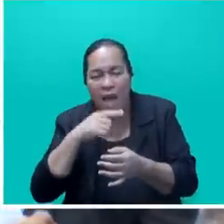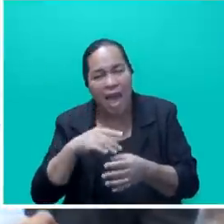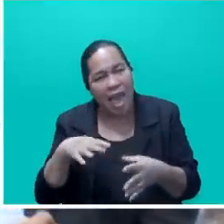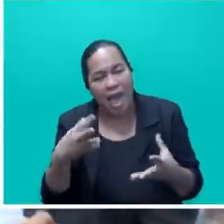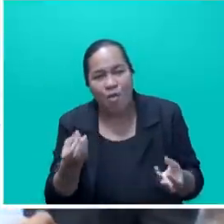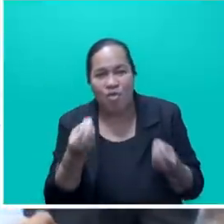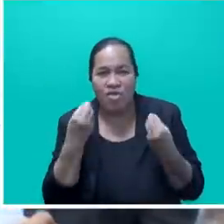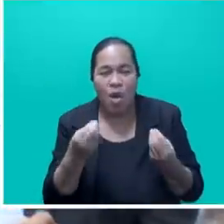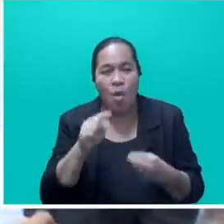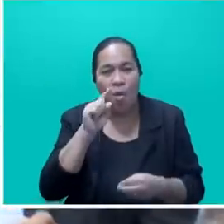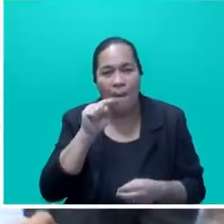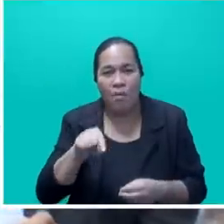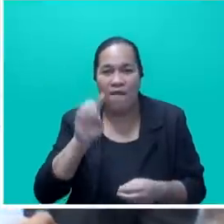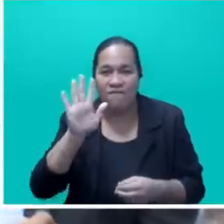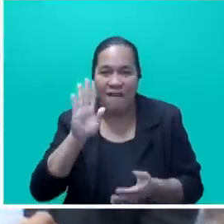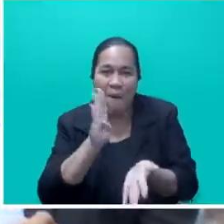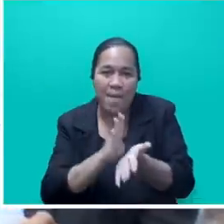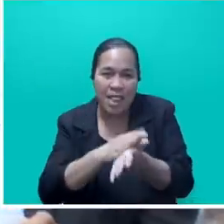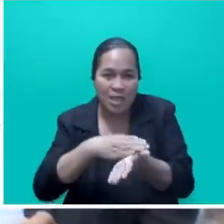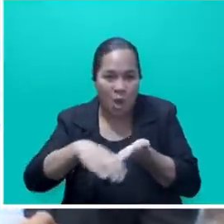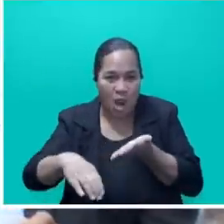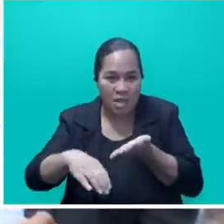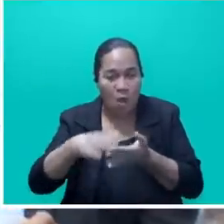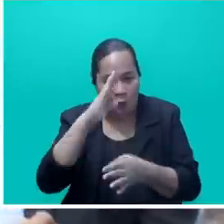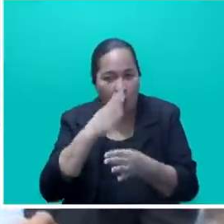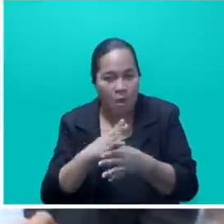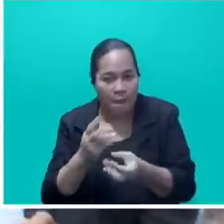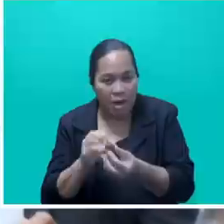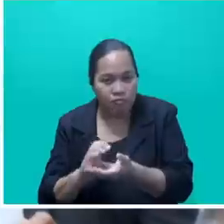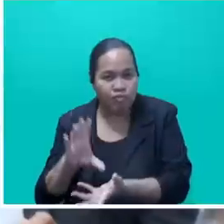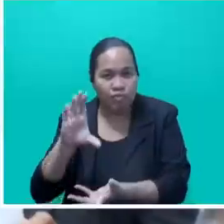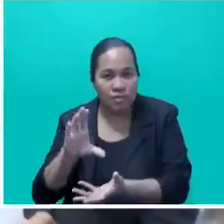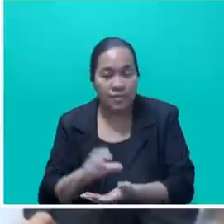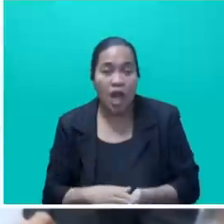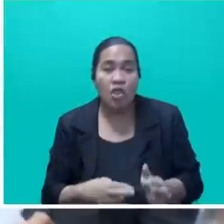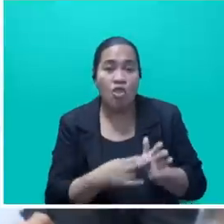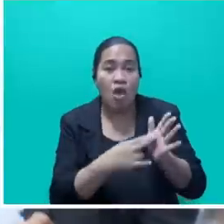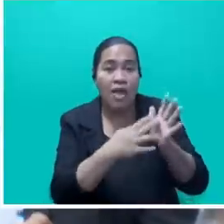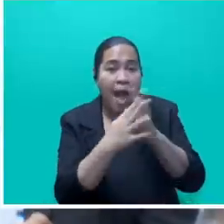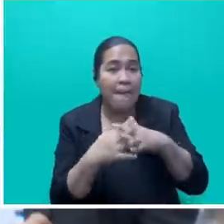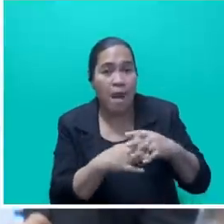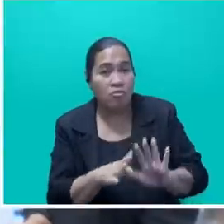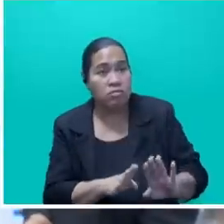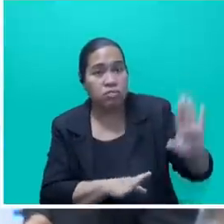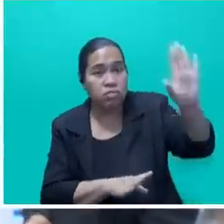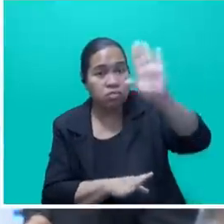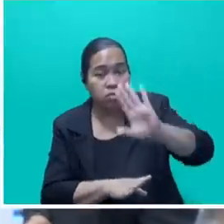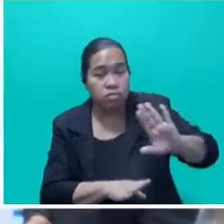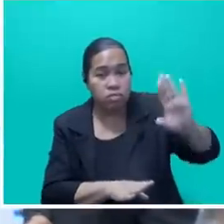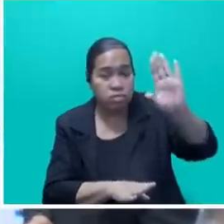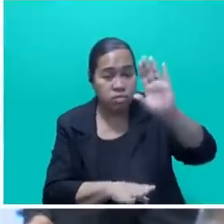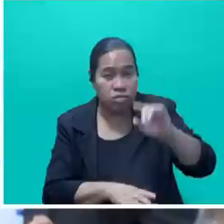2023. Mr. Speaker, Sir, the North American middle-income market has a huge potential for us.